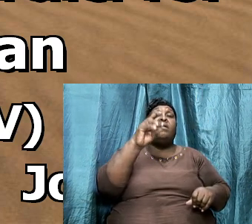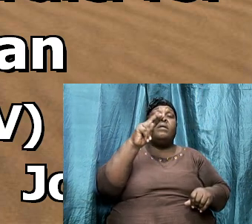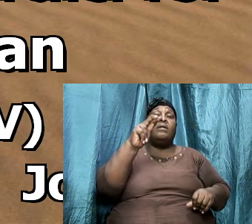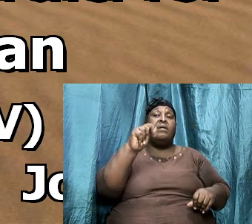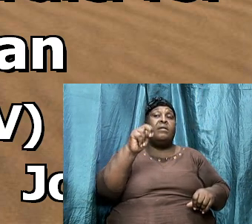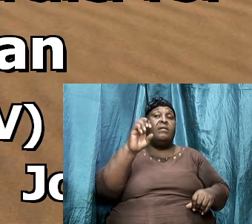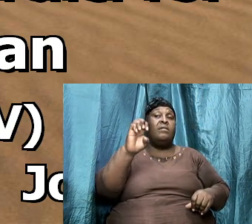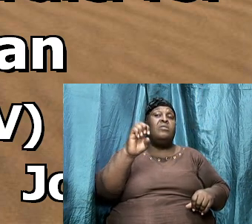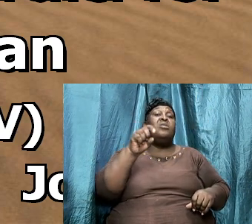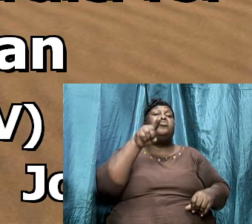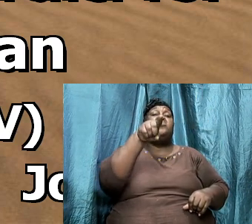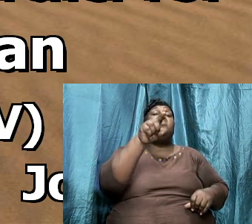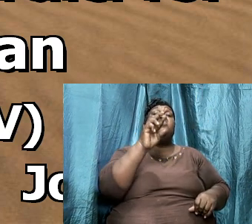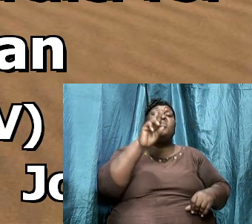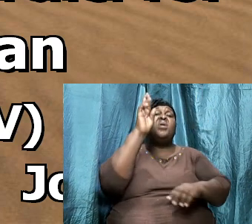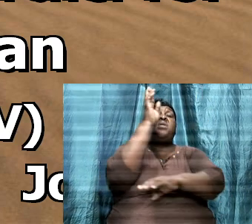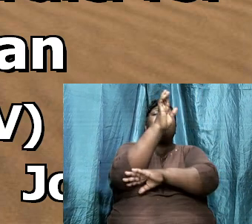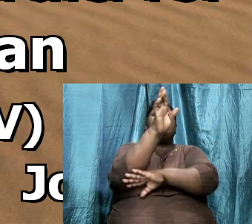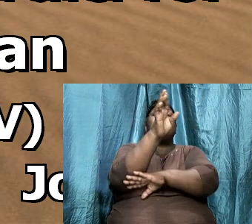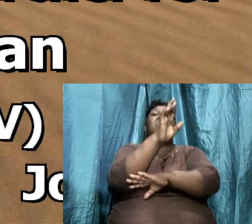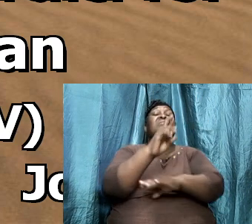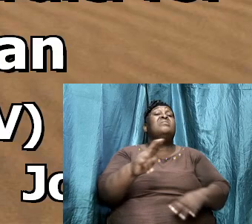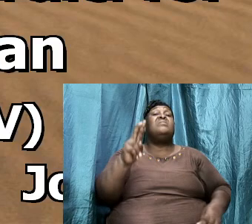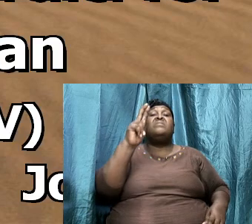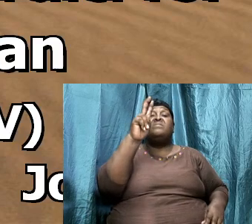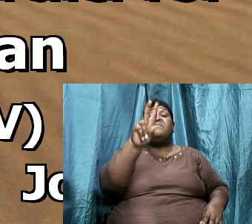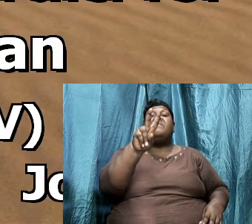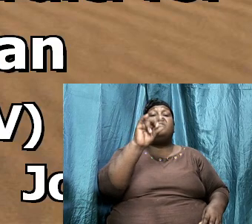he are the branches the vine